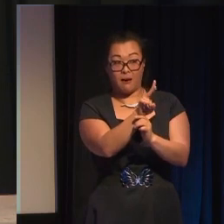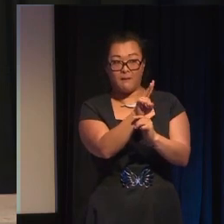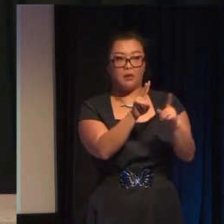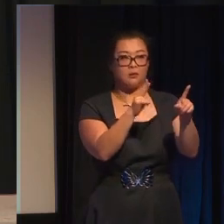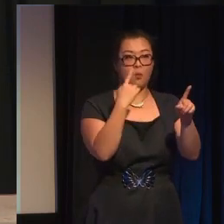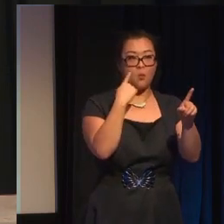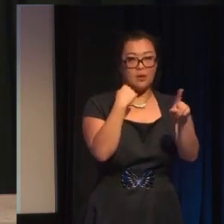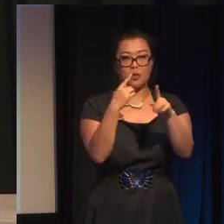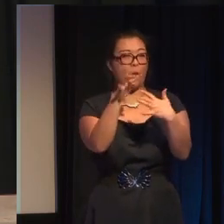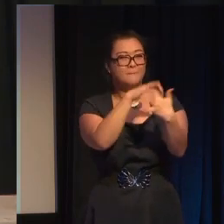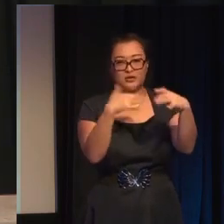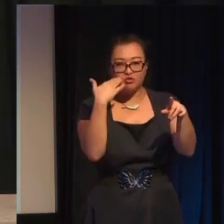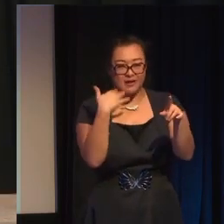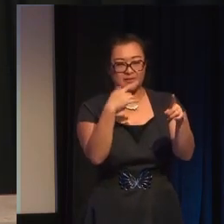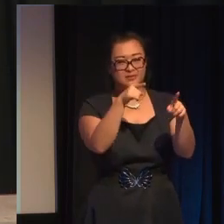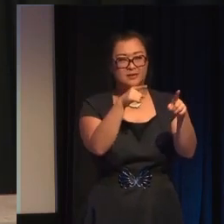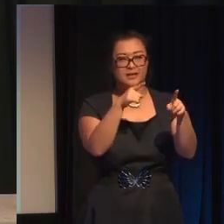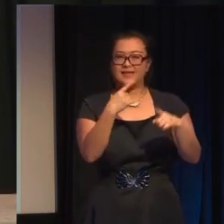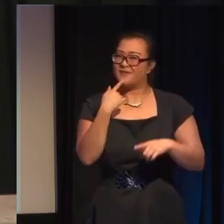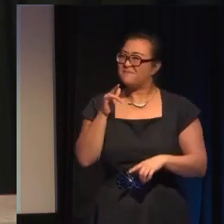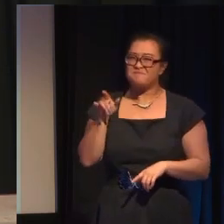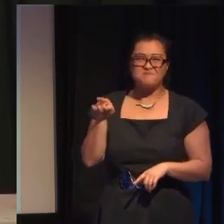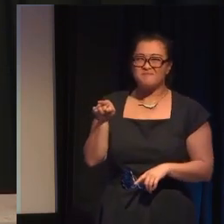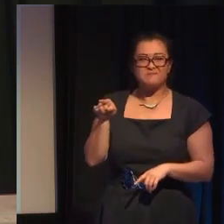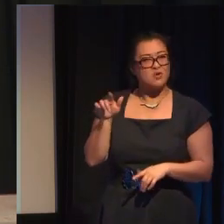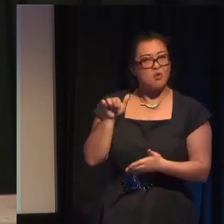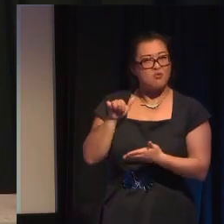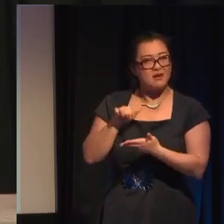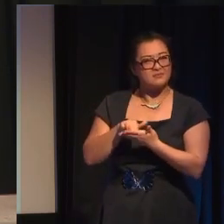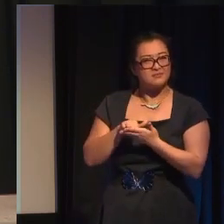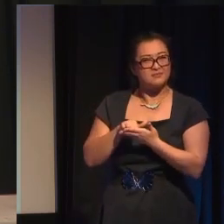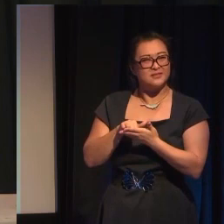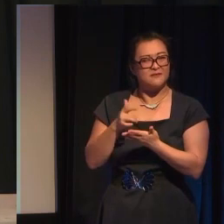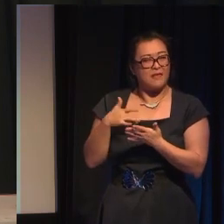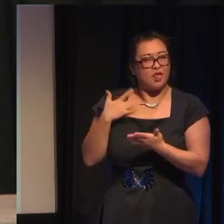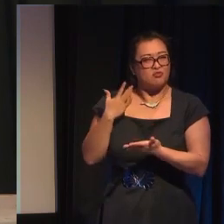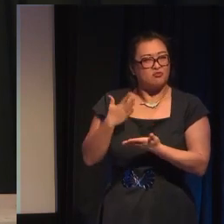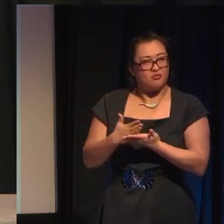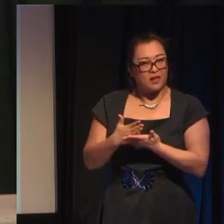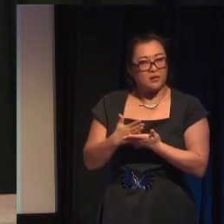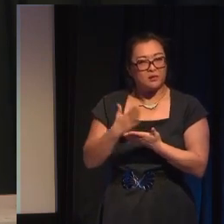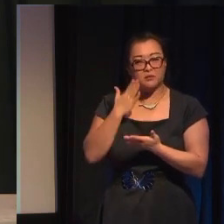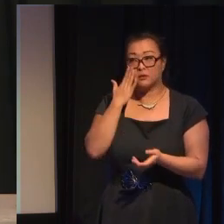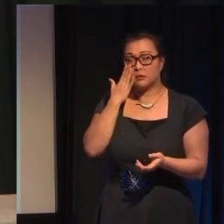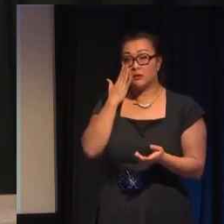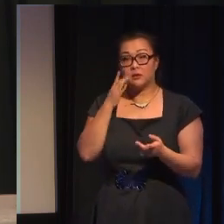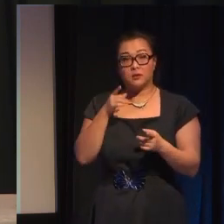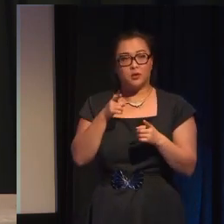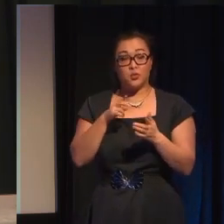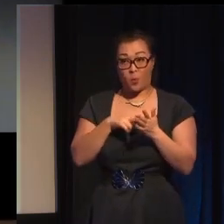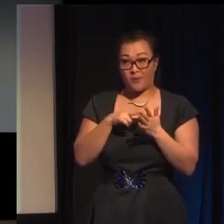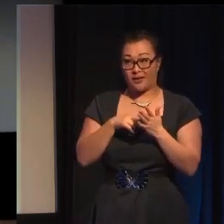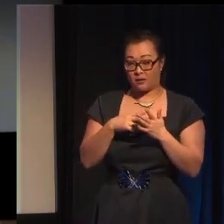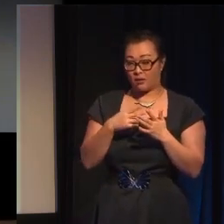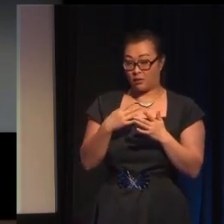more typical for the more privileged person in the relationship to feel insulted and outraged and want to say